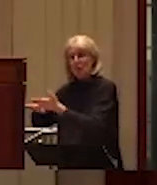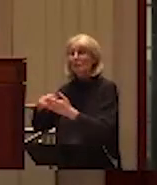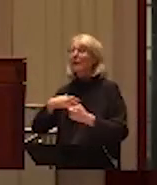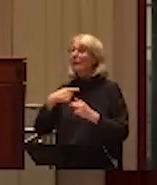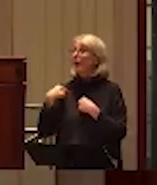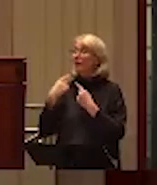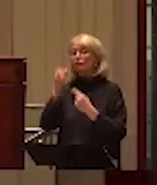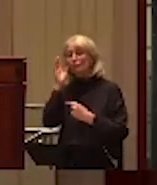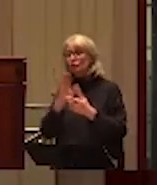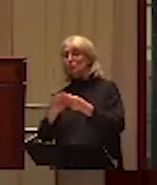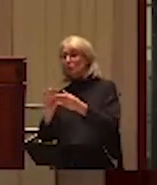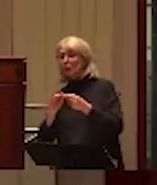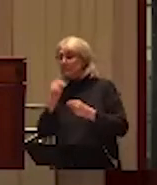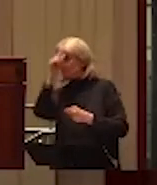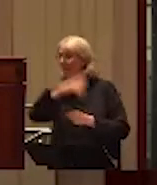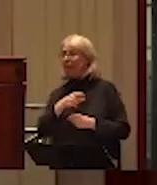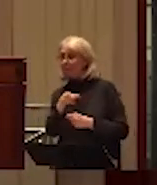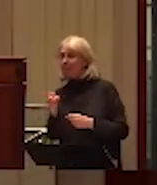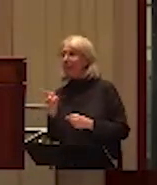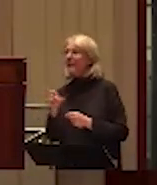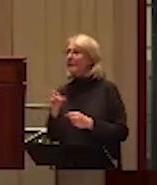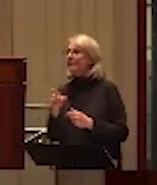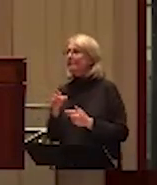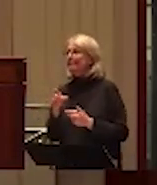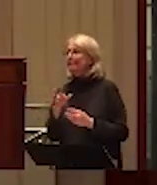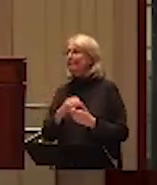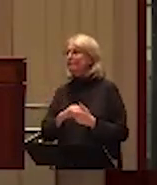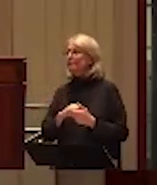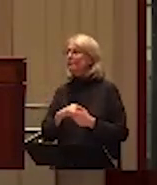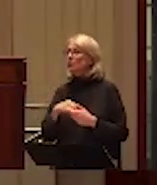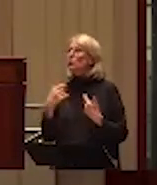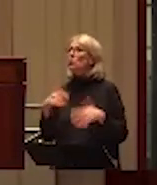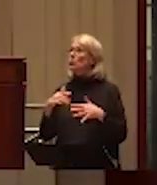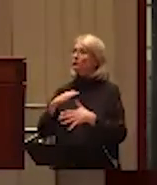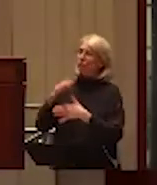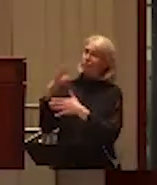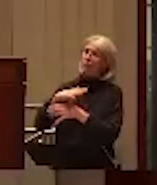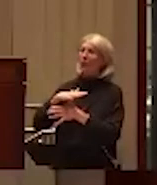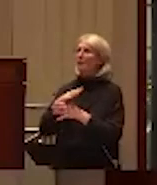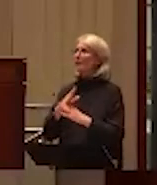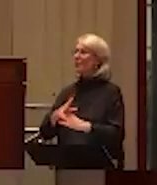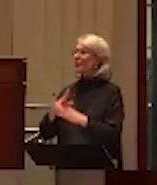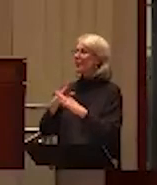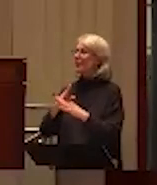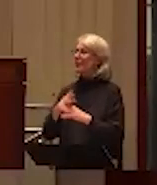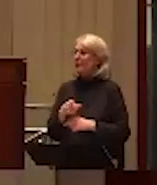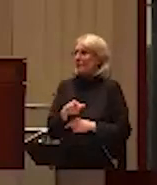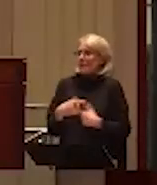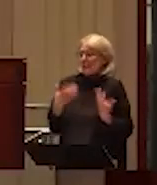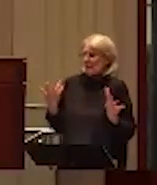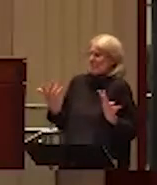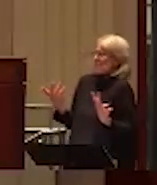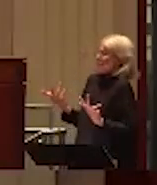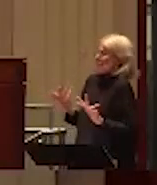deal with. And that is the very biggest one is not recognizing that it's abuse. They just,